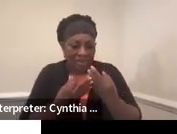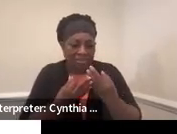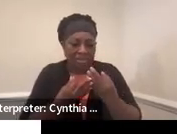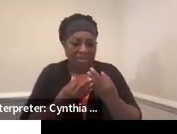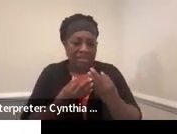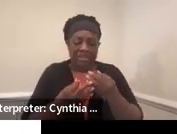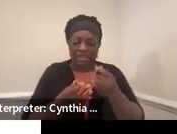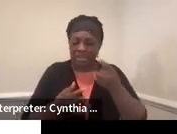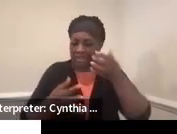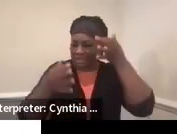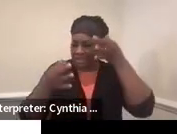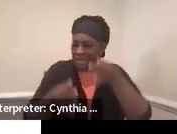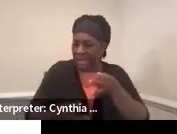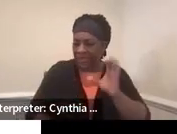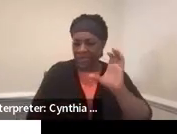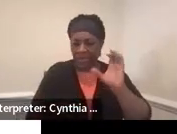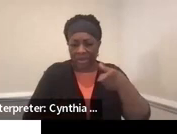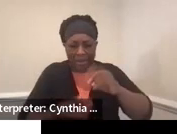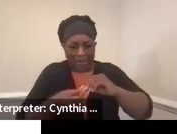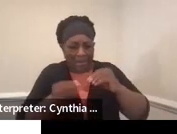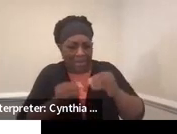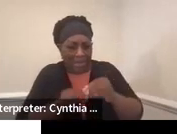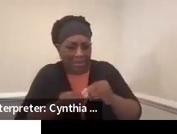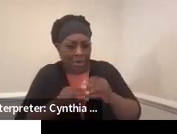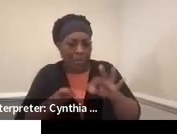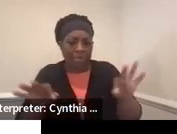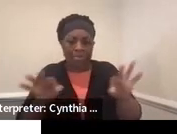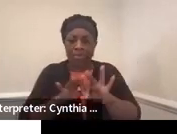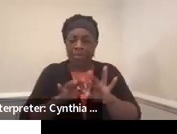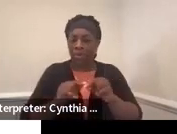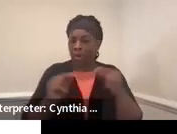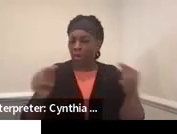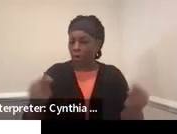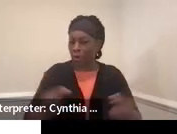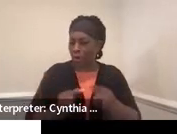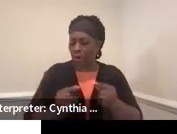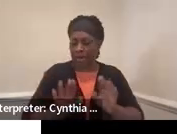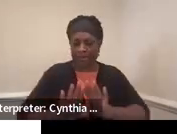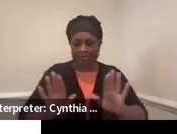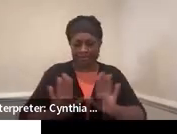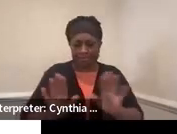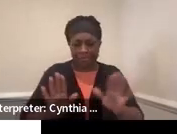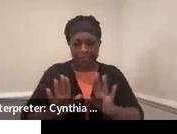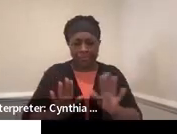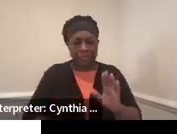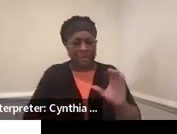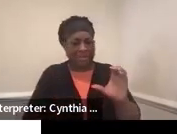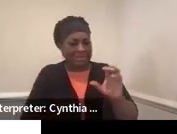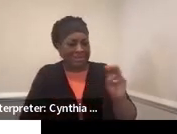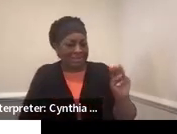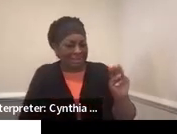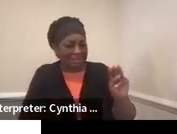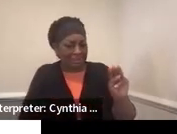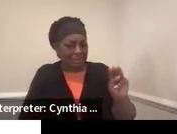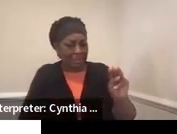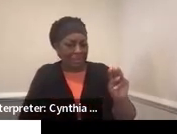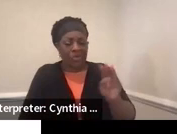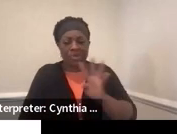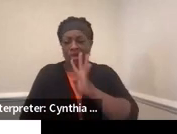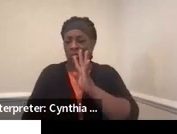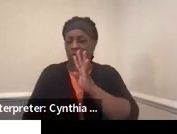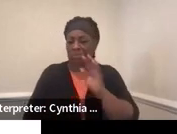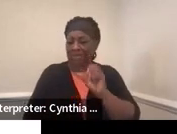that CAP number is, right? Because we want to do no harm. So as the case manager, you don't want to speak to